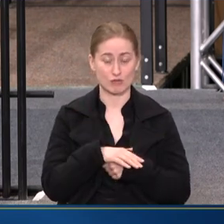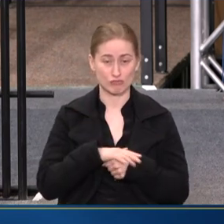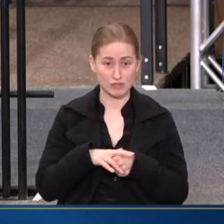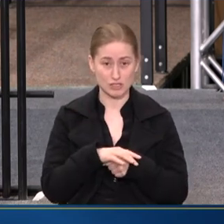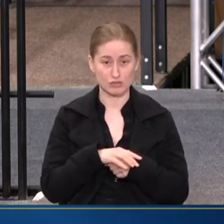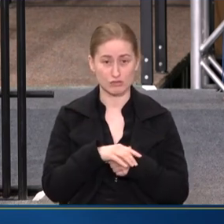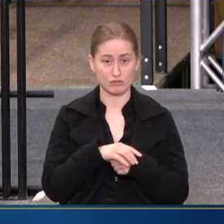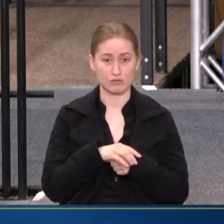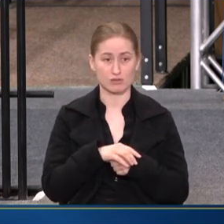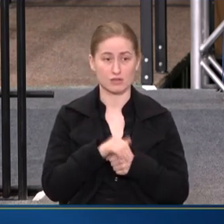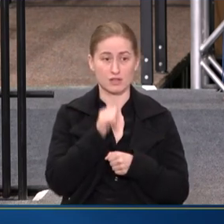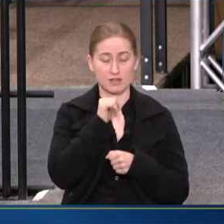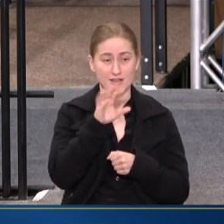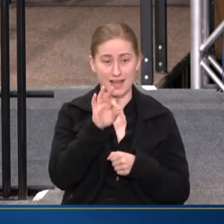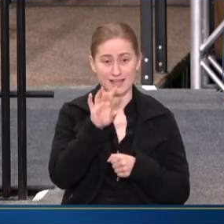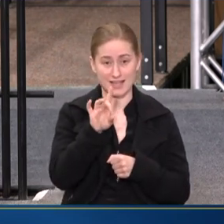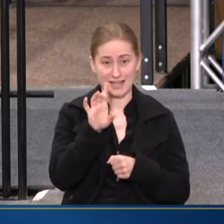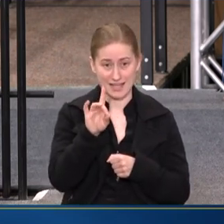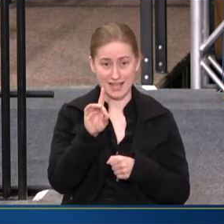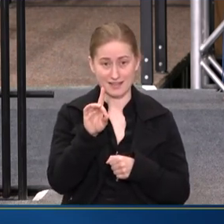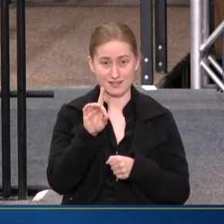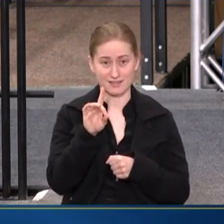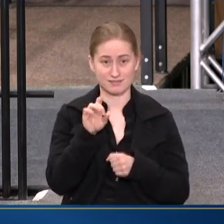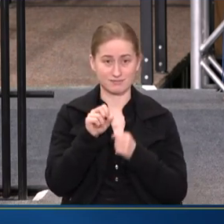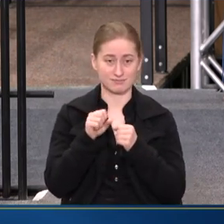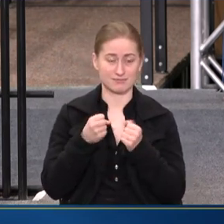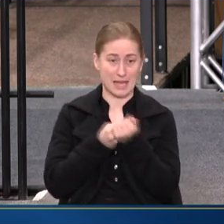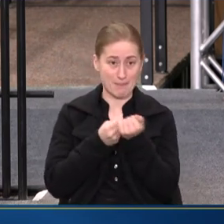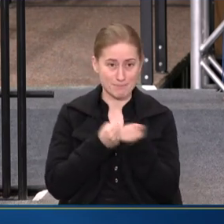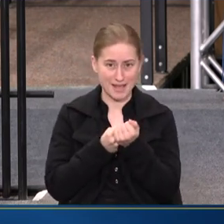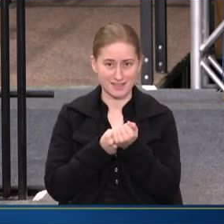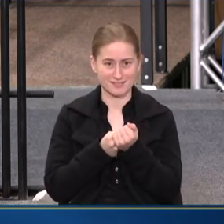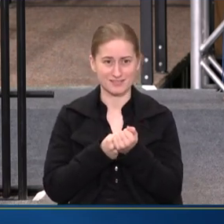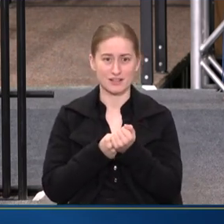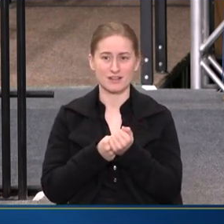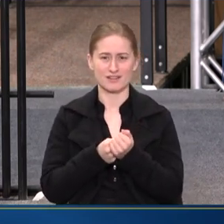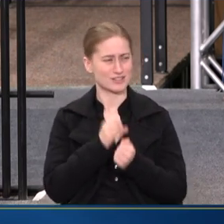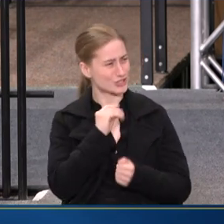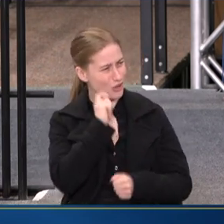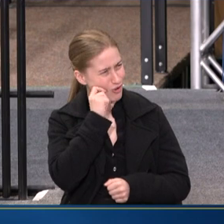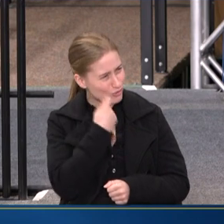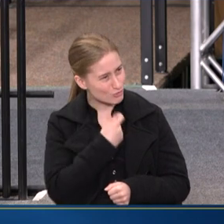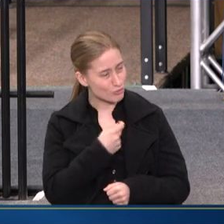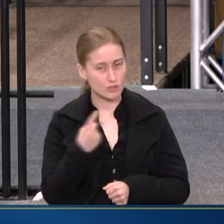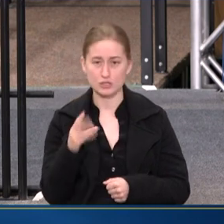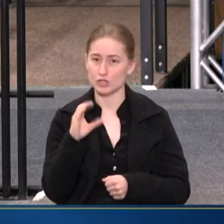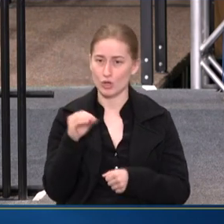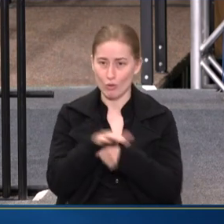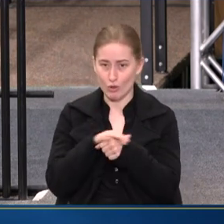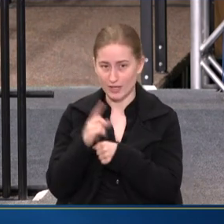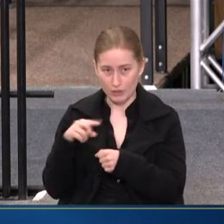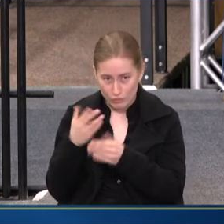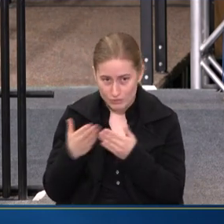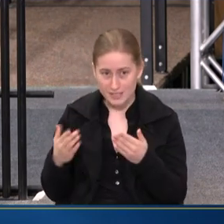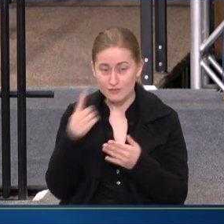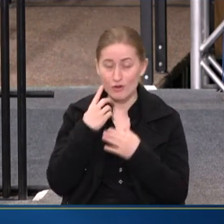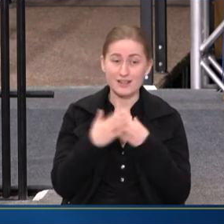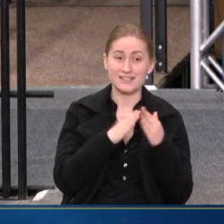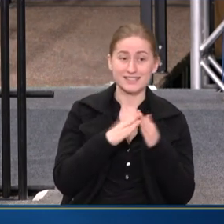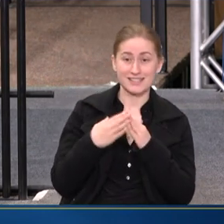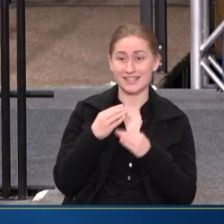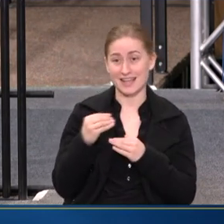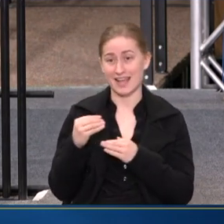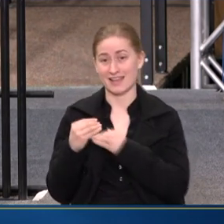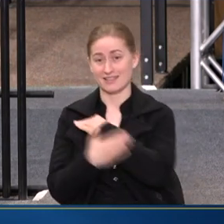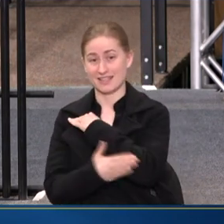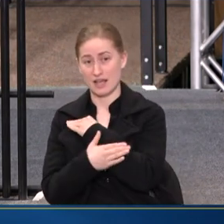988 campaign. We put that together with the city and the county, co-locating those things, putting it in a cloud, because we